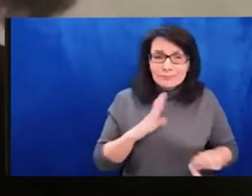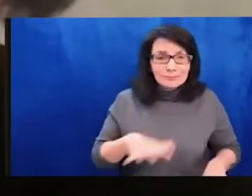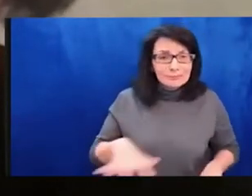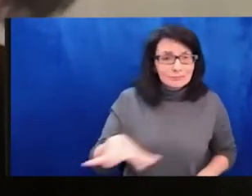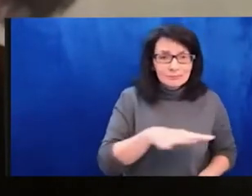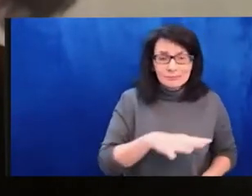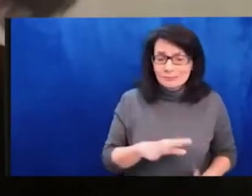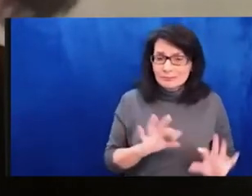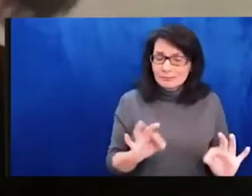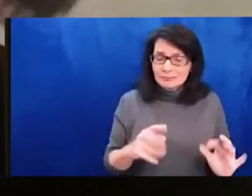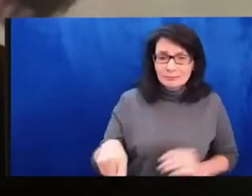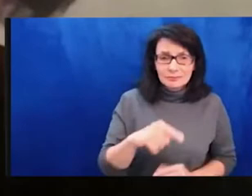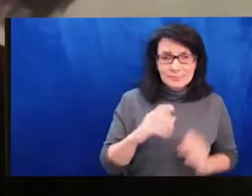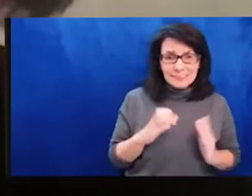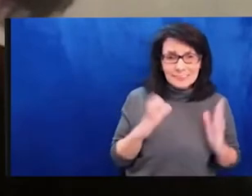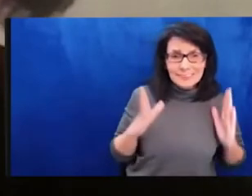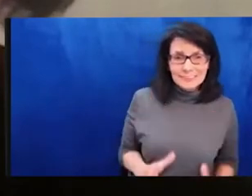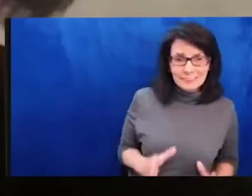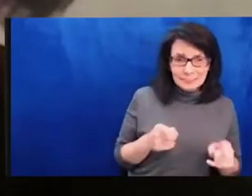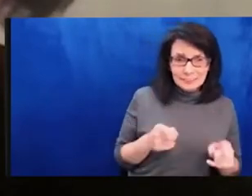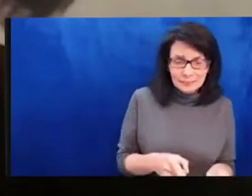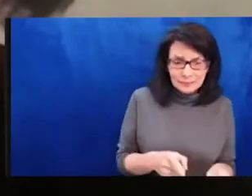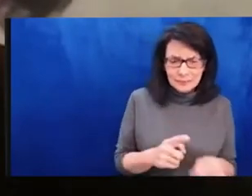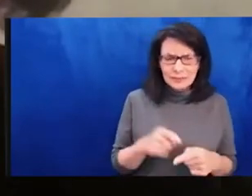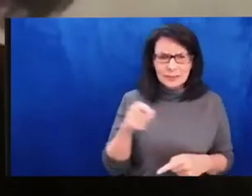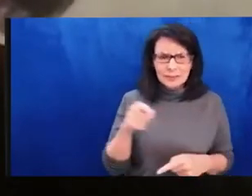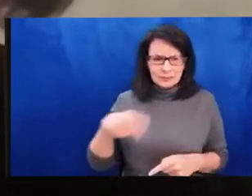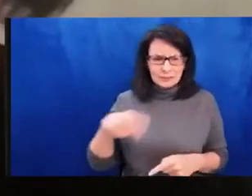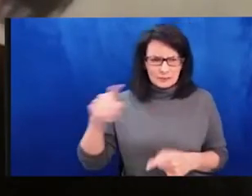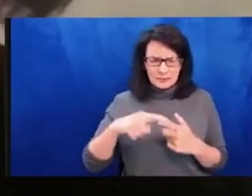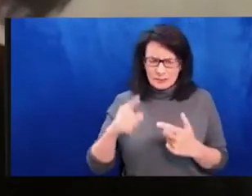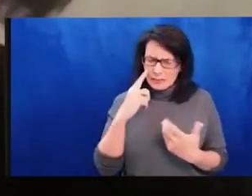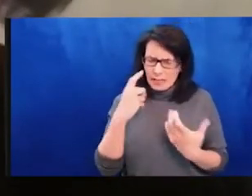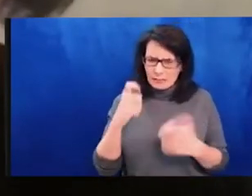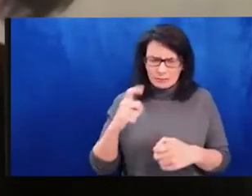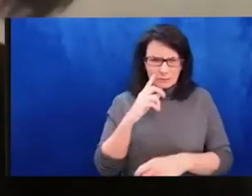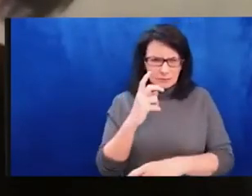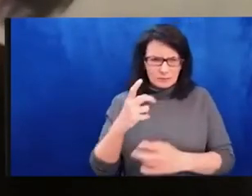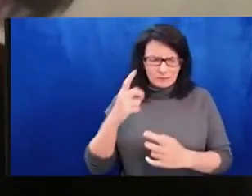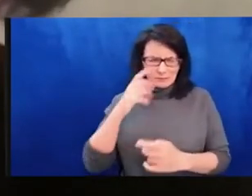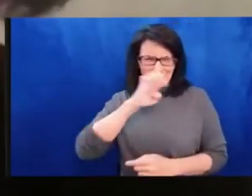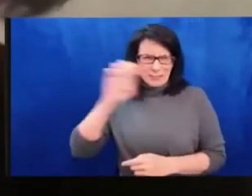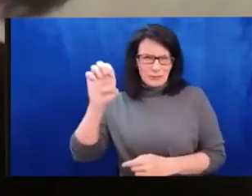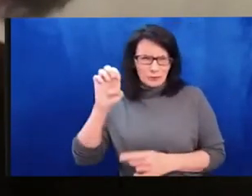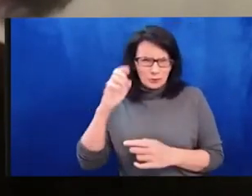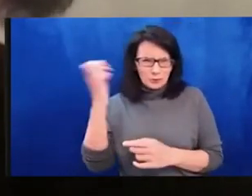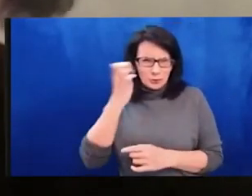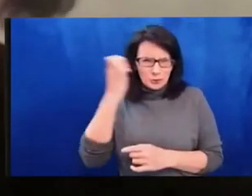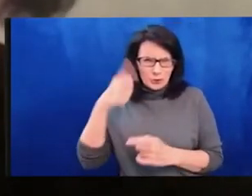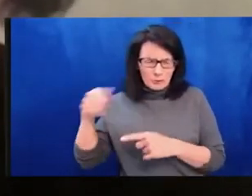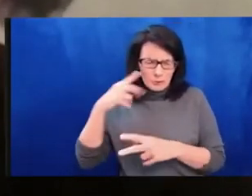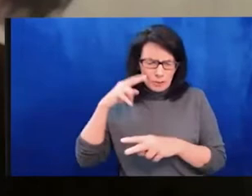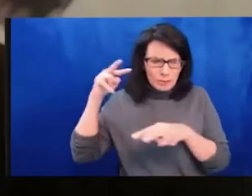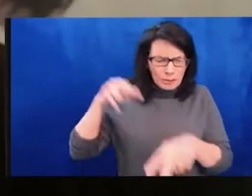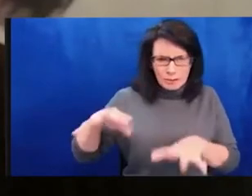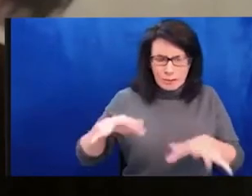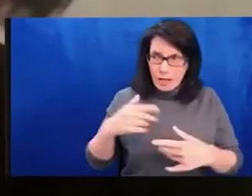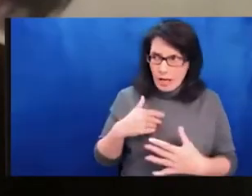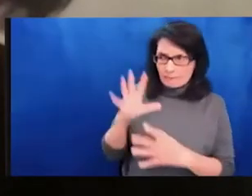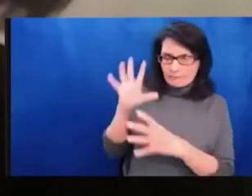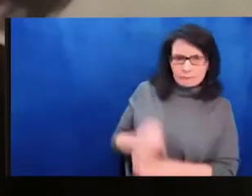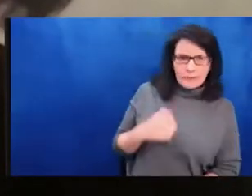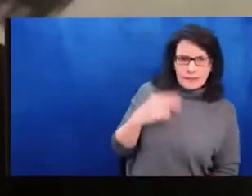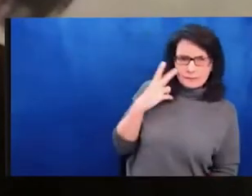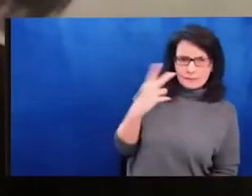for the past, uh, over two weeks, I have witnessed from a distance while being, um, in the vicinity, the continuous violence